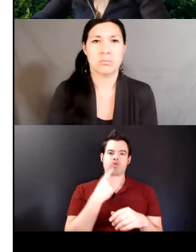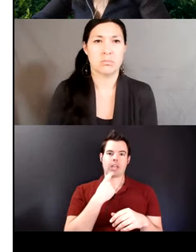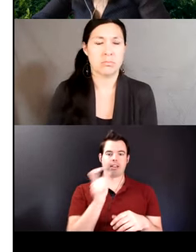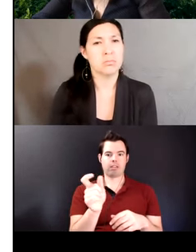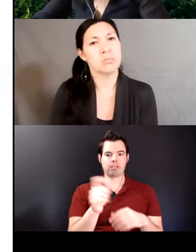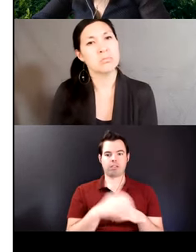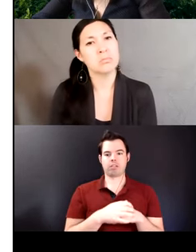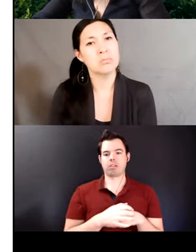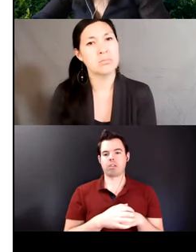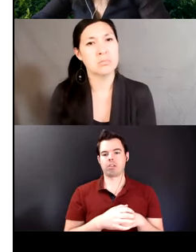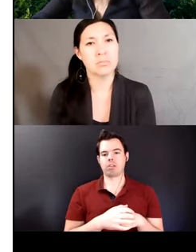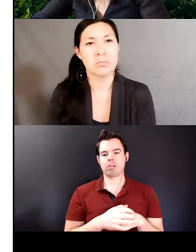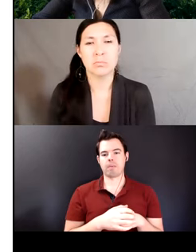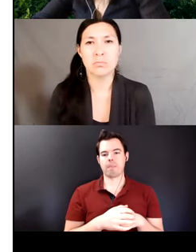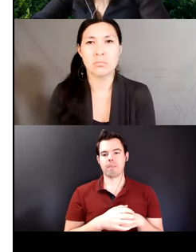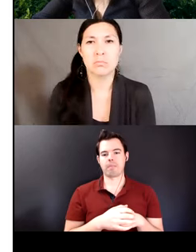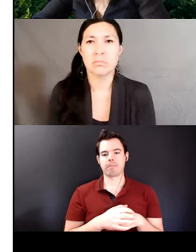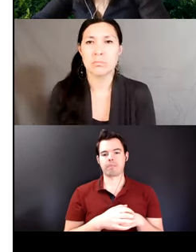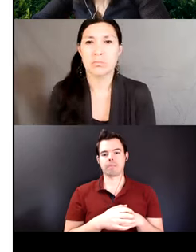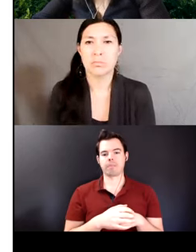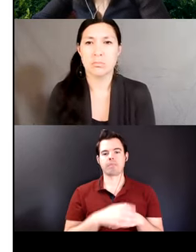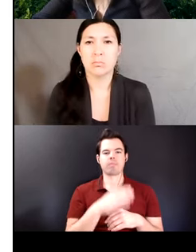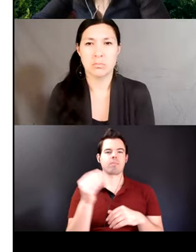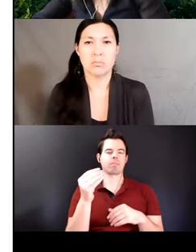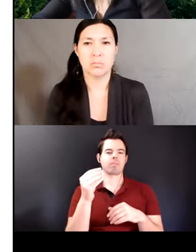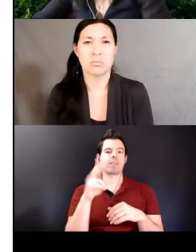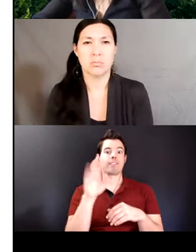verbs containing lexical semantics